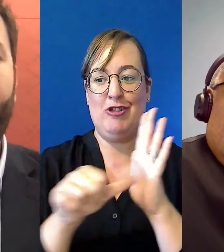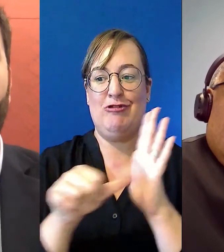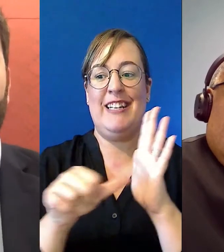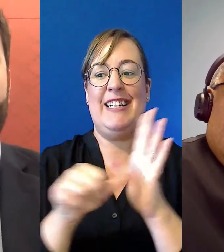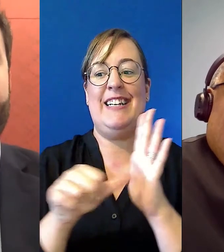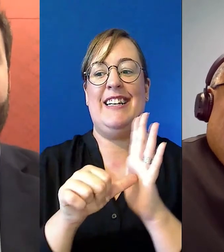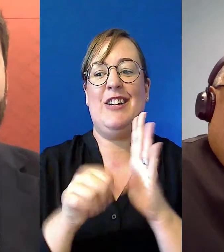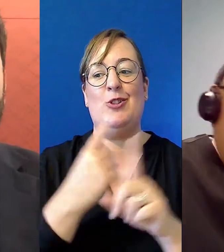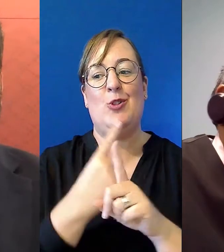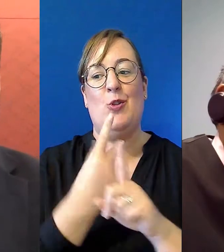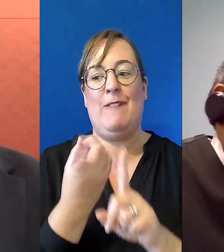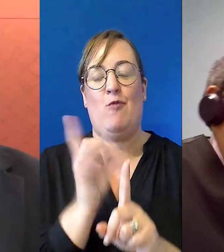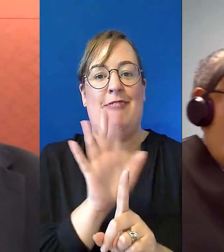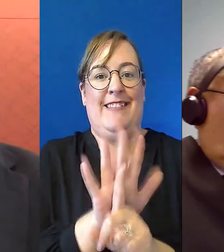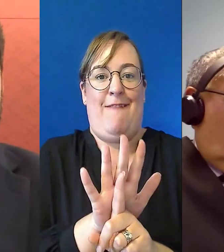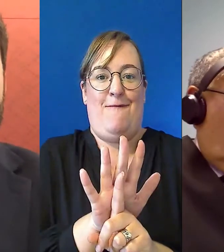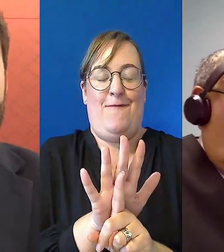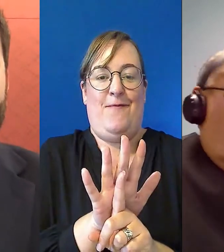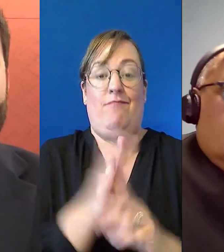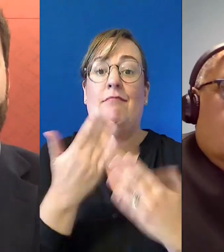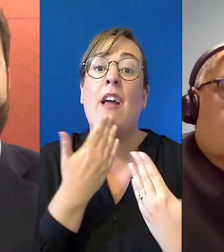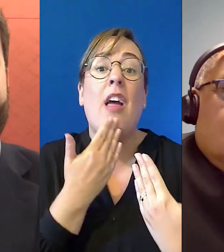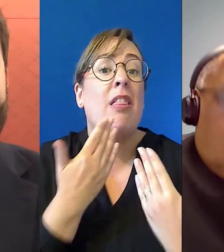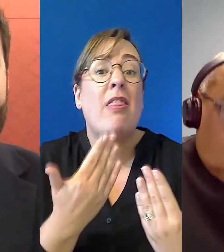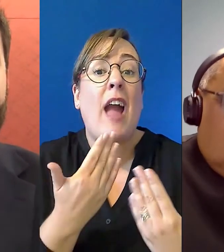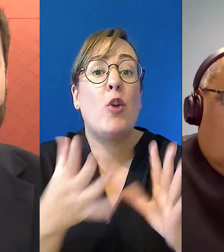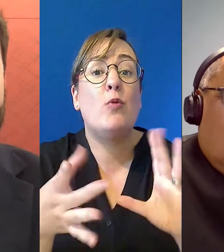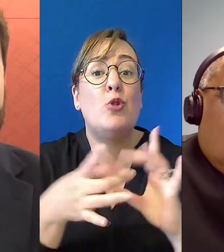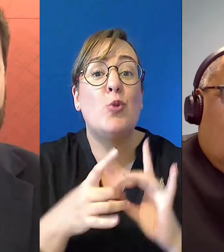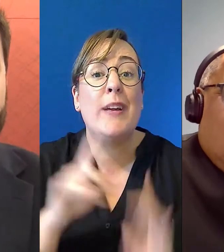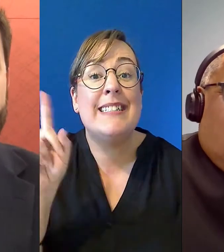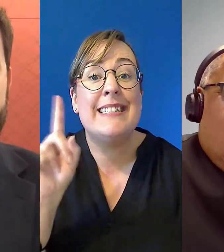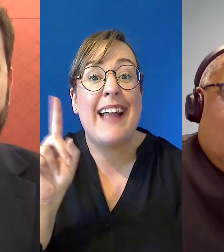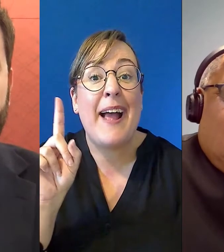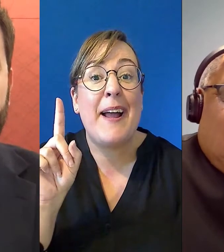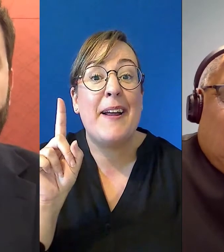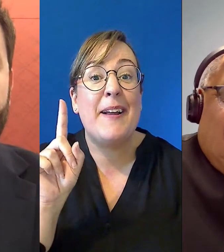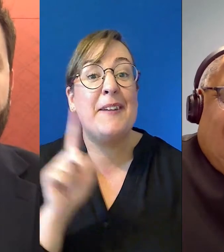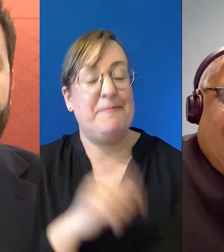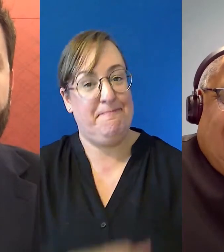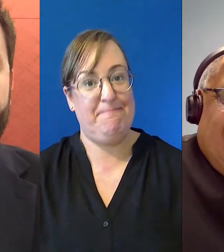for itself. Trevor, thank you for joining us today on this call. You're welcome.